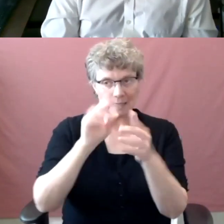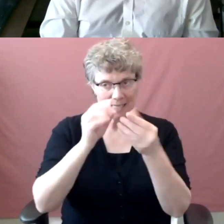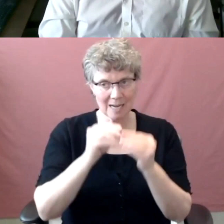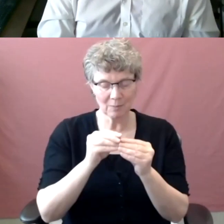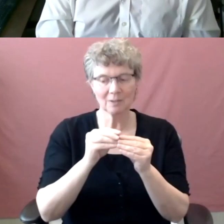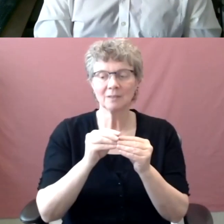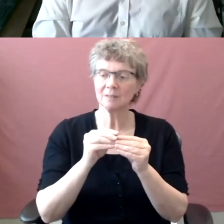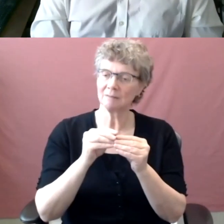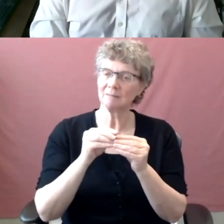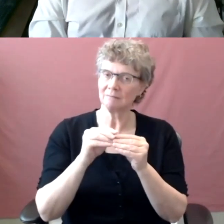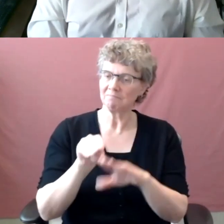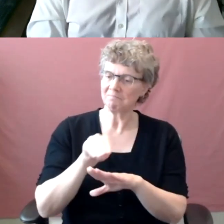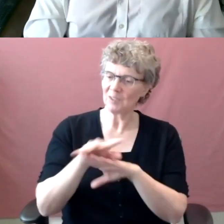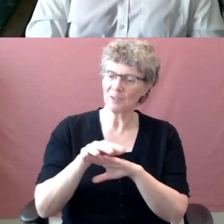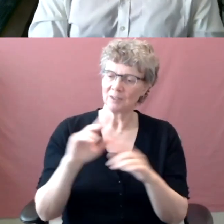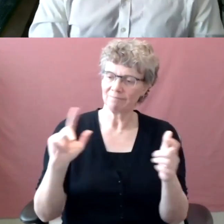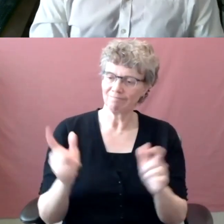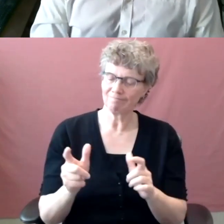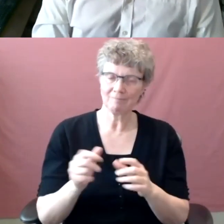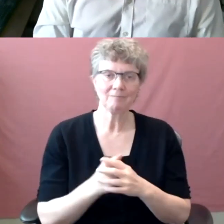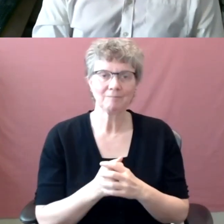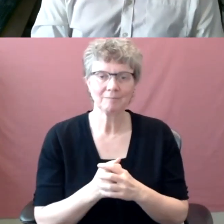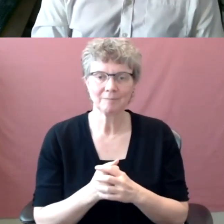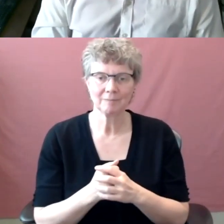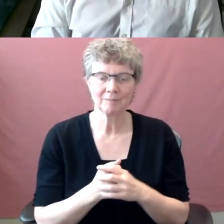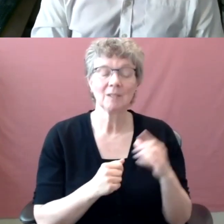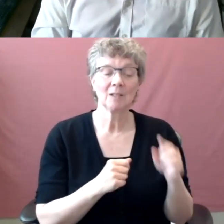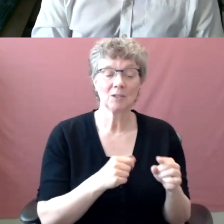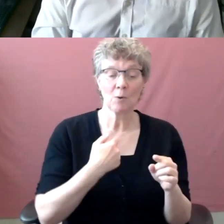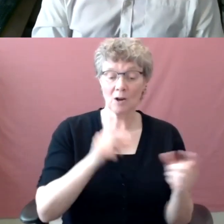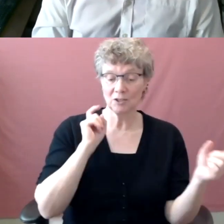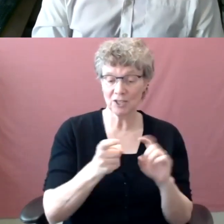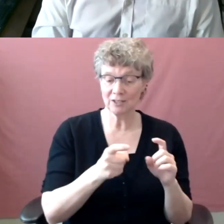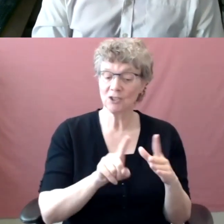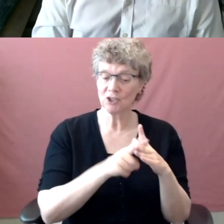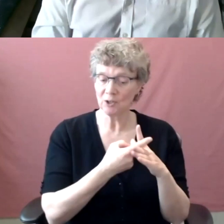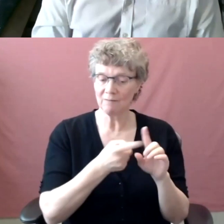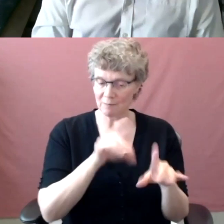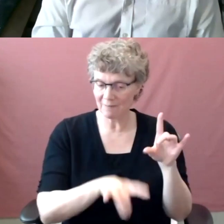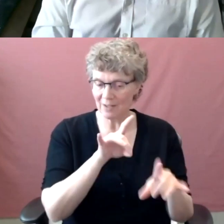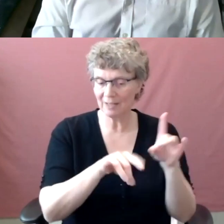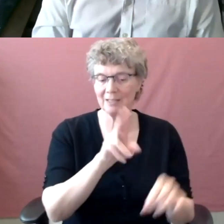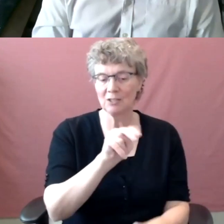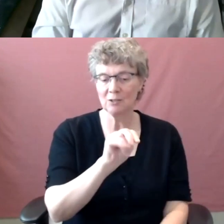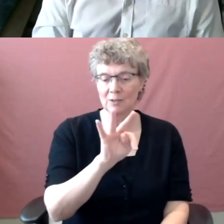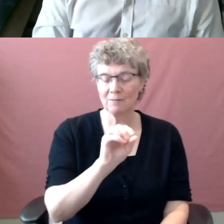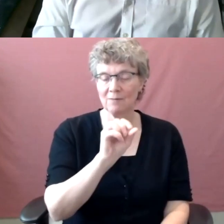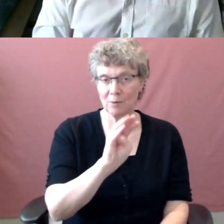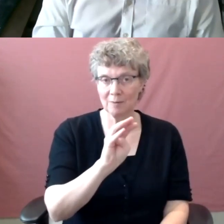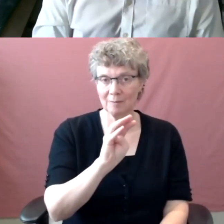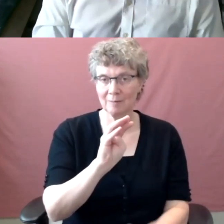necessarily started with the uniform numbers, but, uh, we've dovetailed into set into the GOA budget